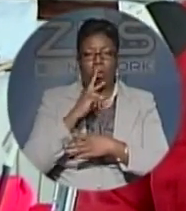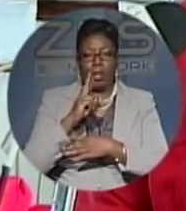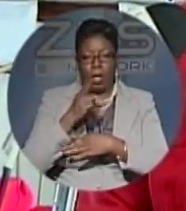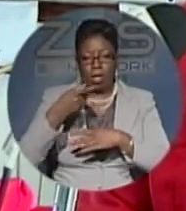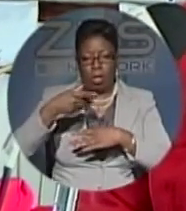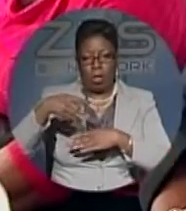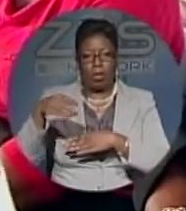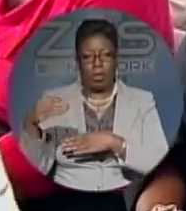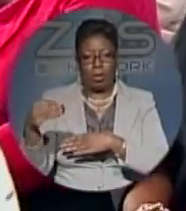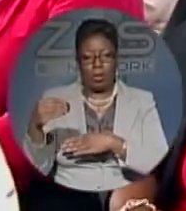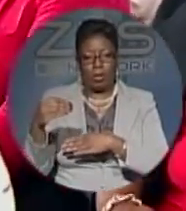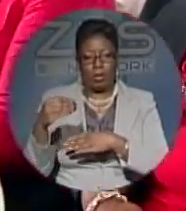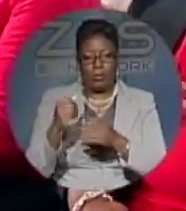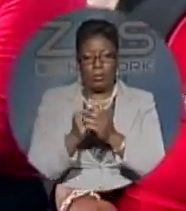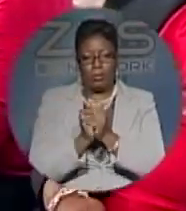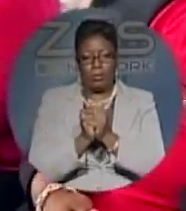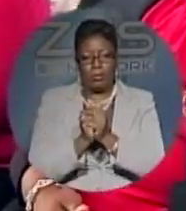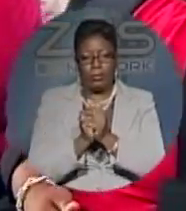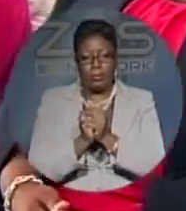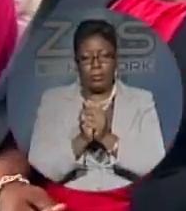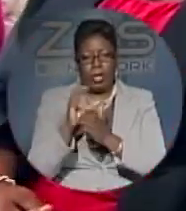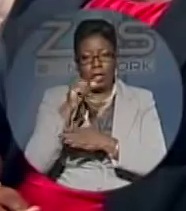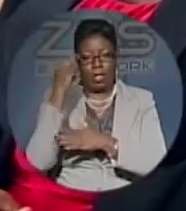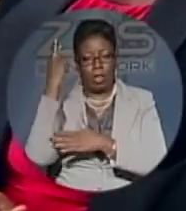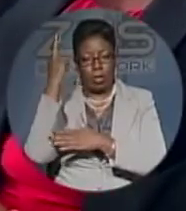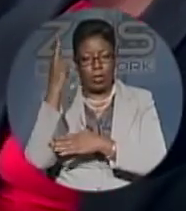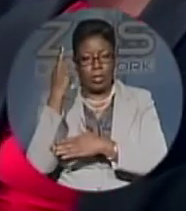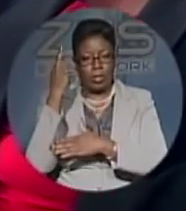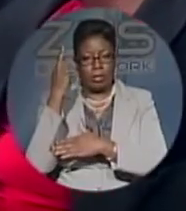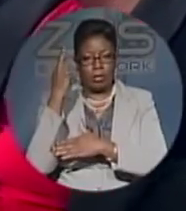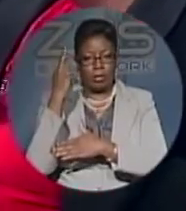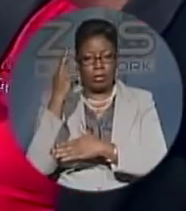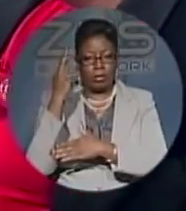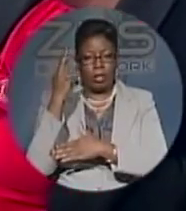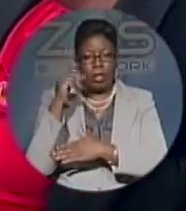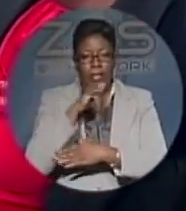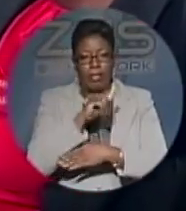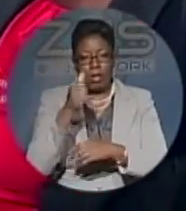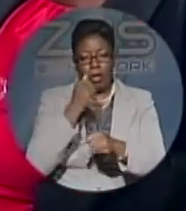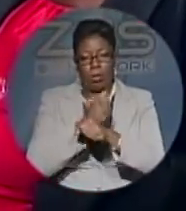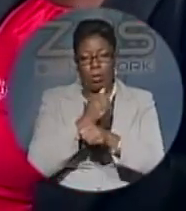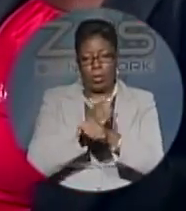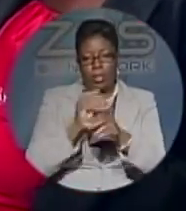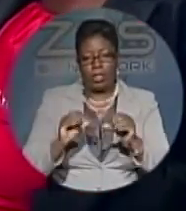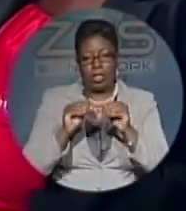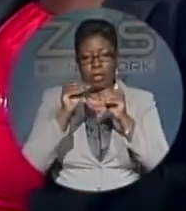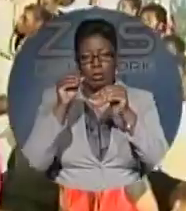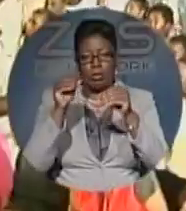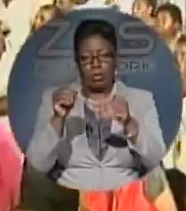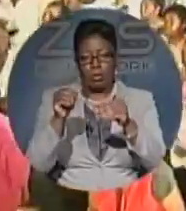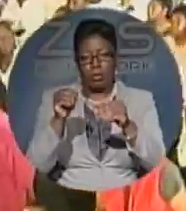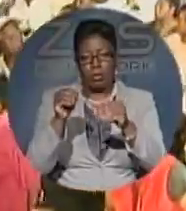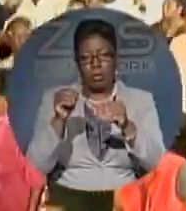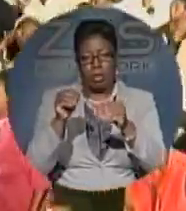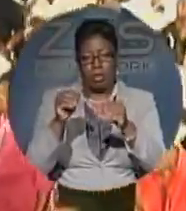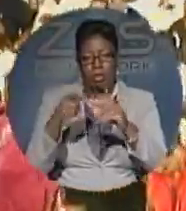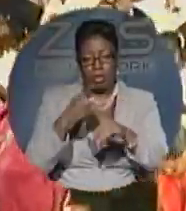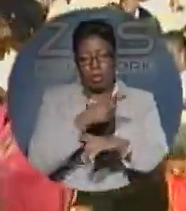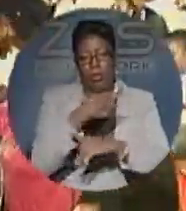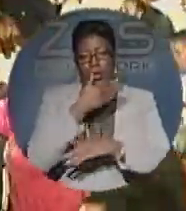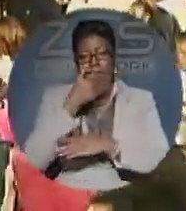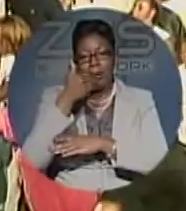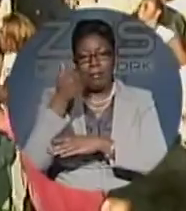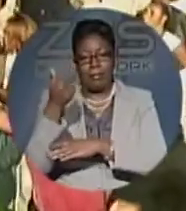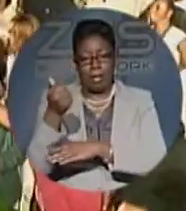on the next trip. Another reason is the party has been working to put forward the most competent candidates while adding younger